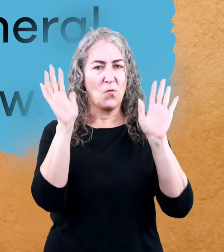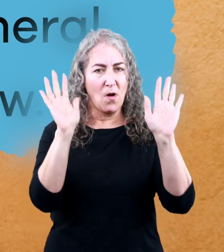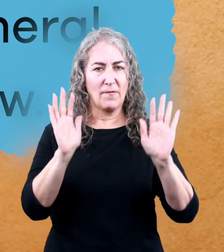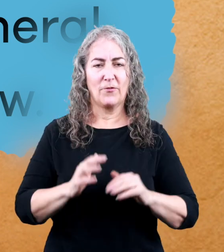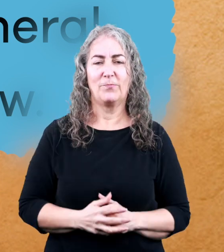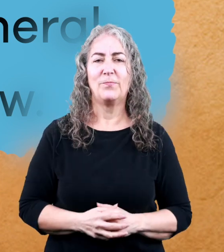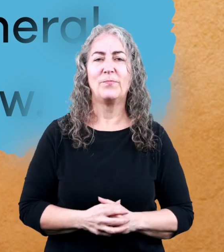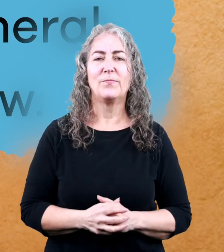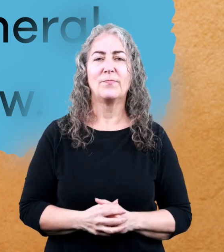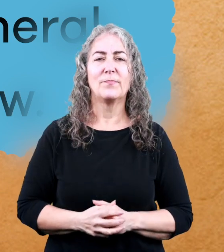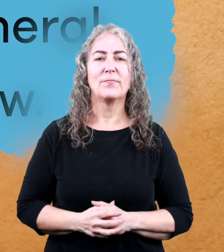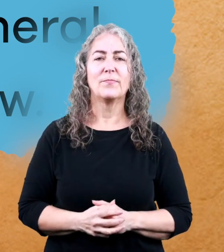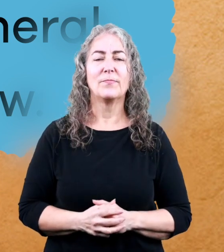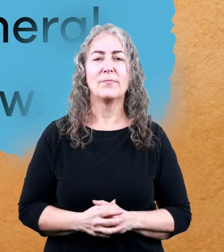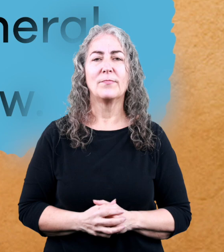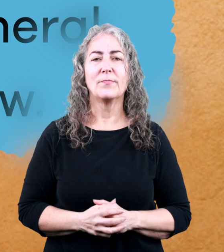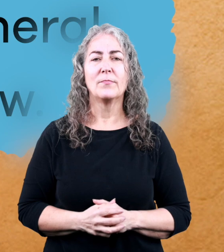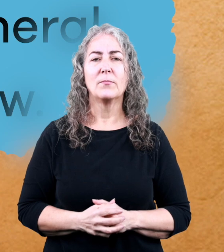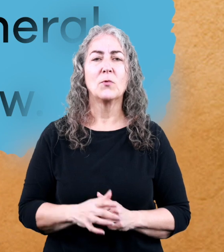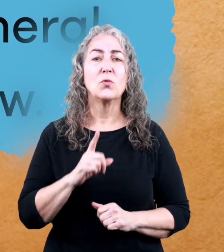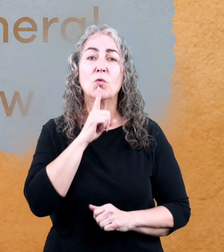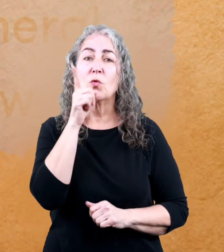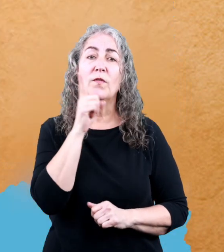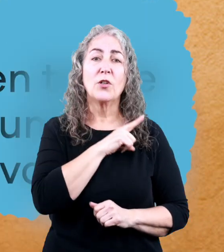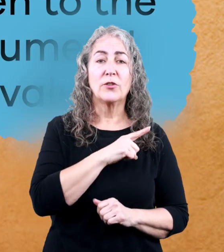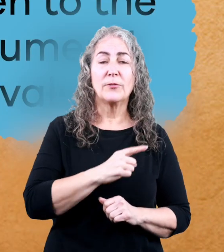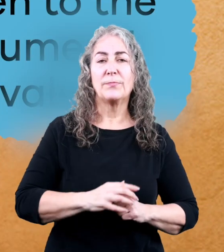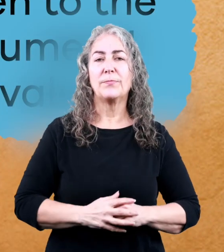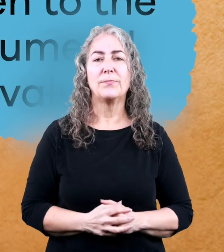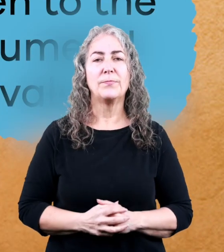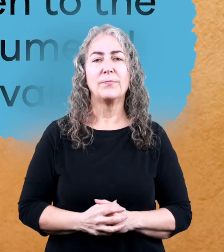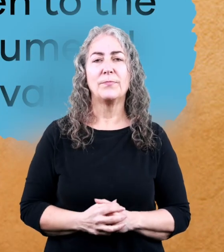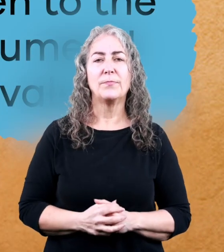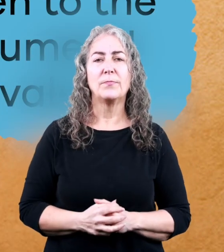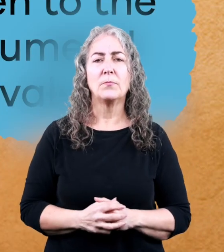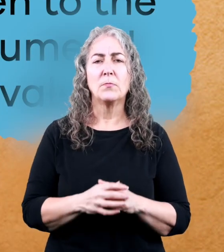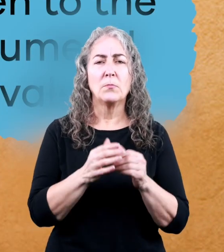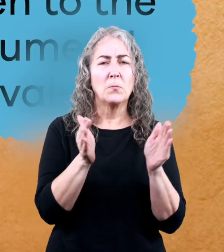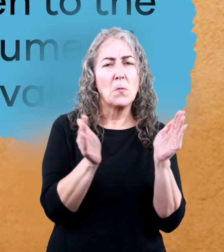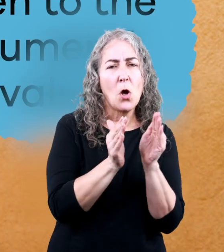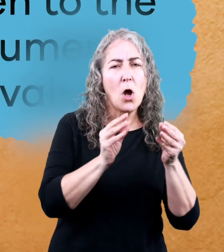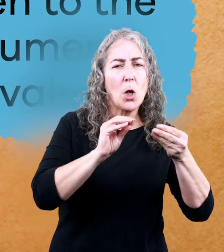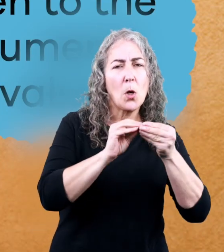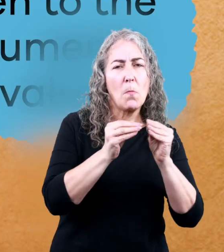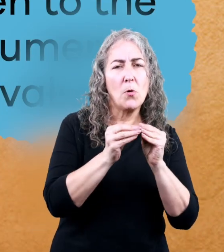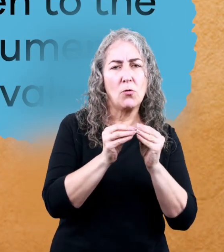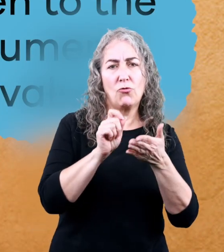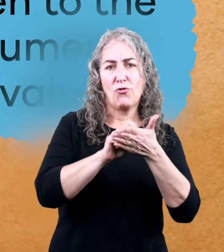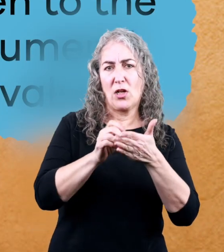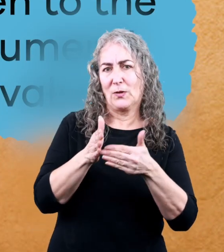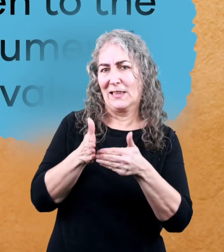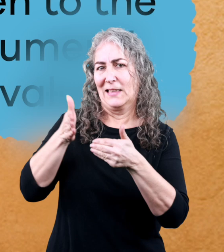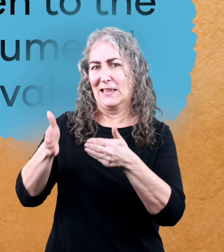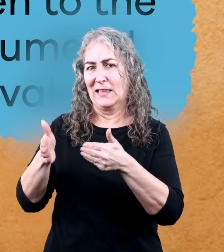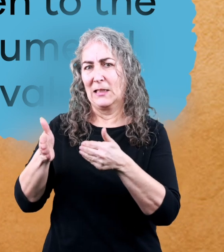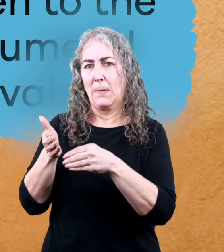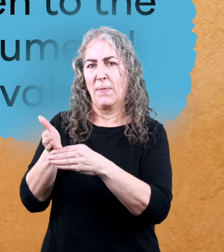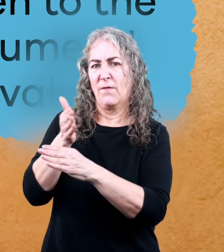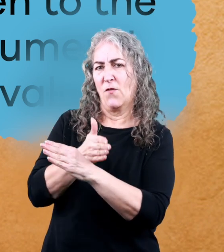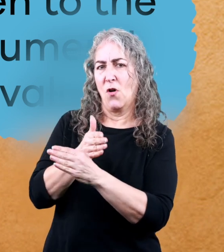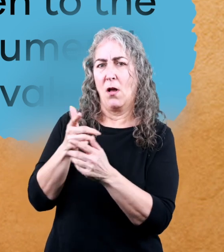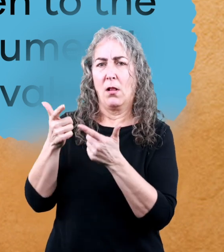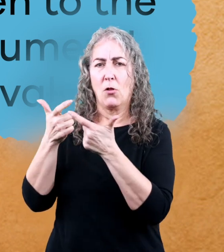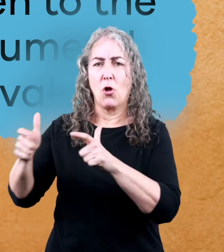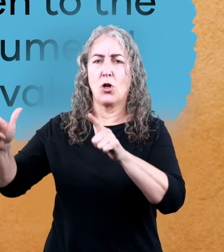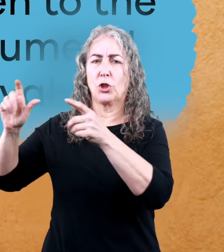Three! Wonderful! True or false? A smaller numeral written to the left, or